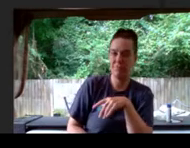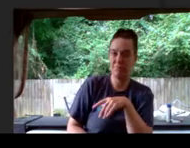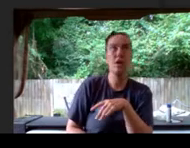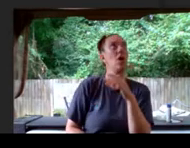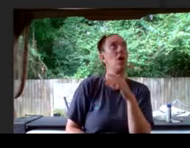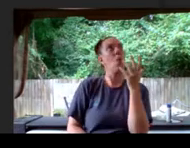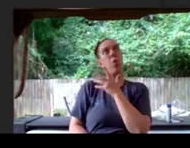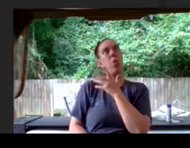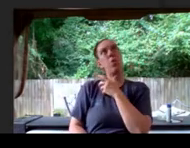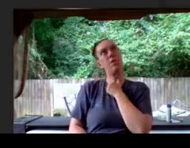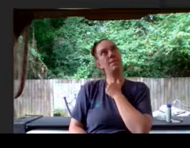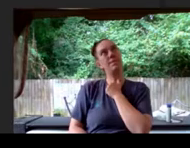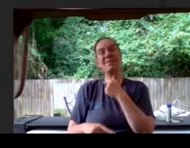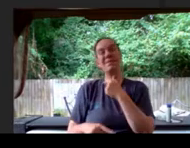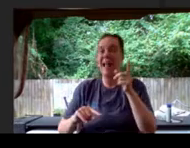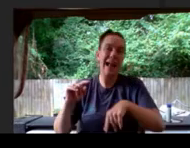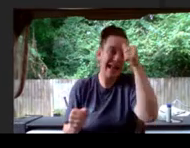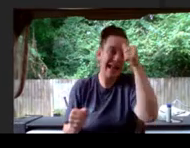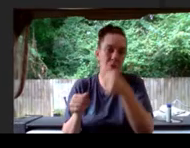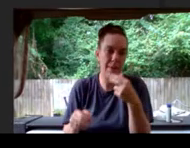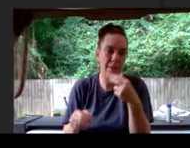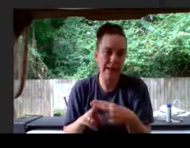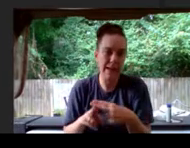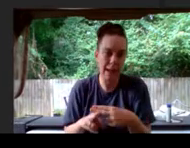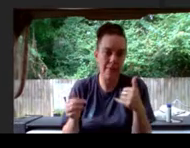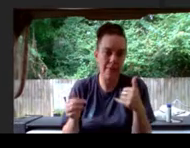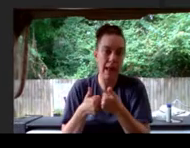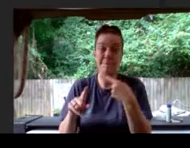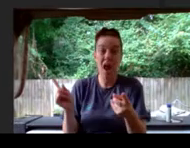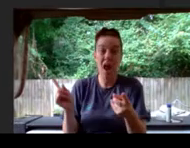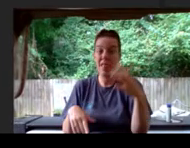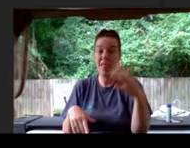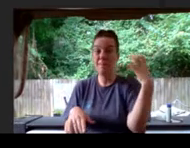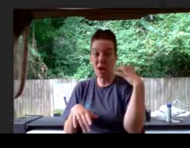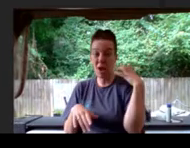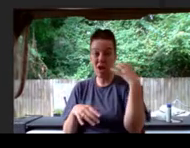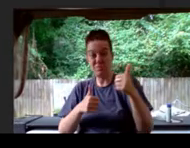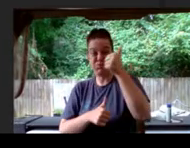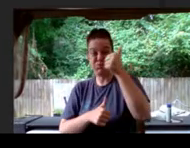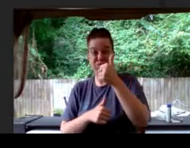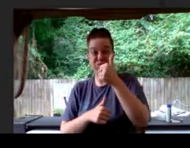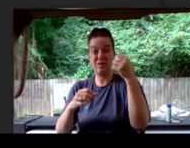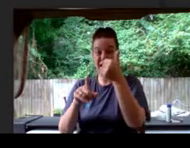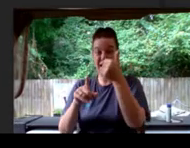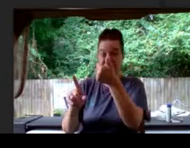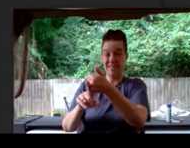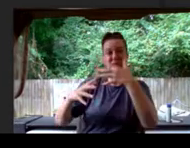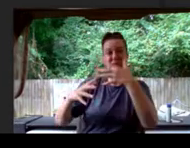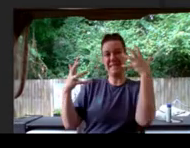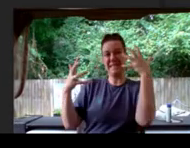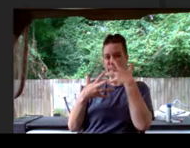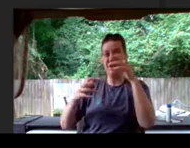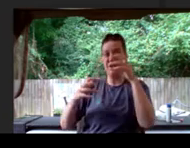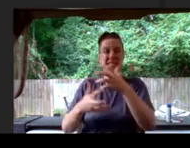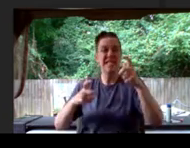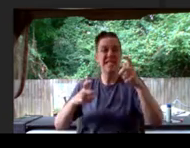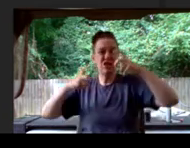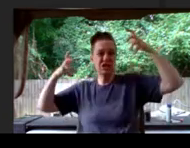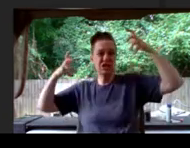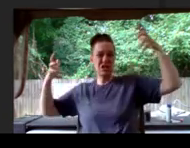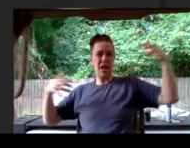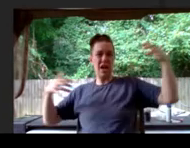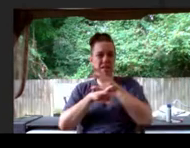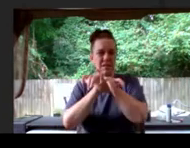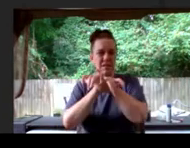I can't remember, but the boss was so scary. It was this giant spider that was covered